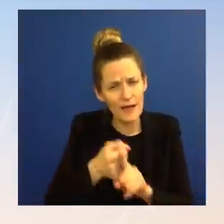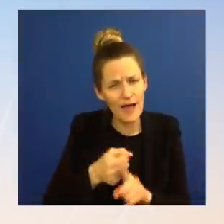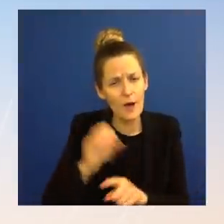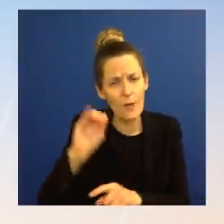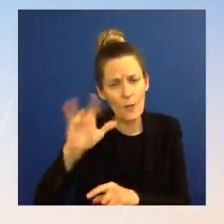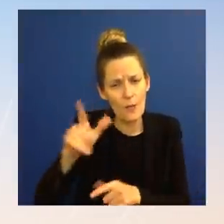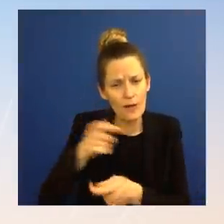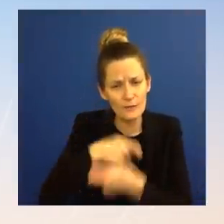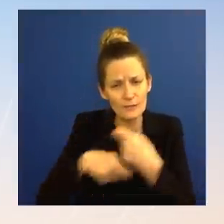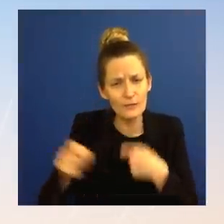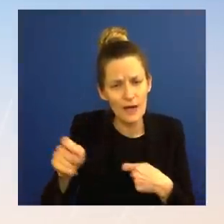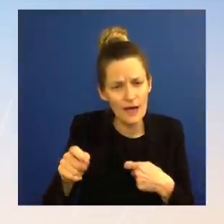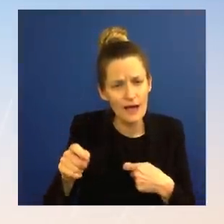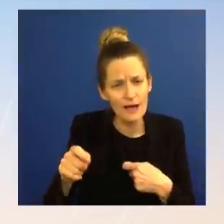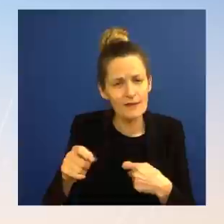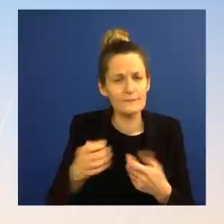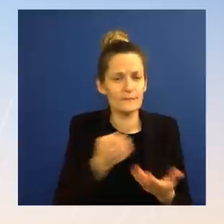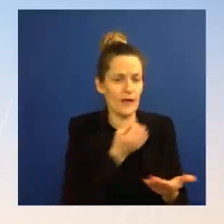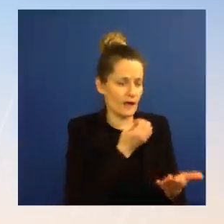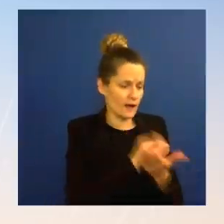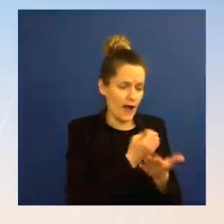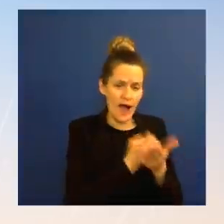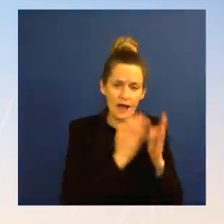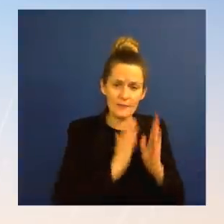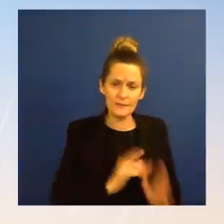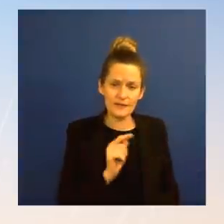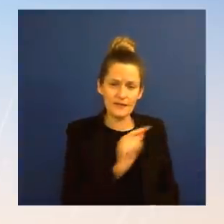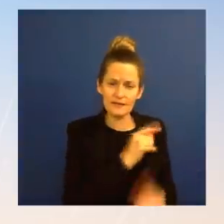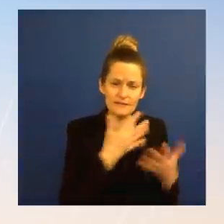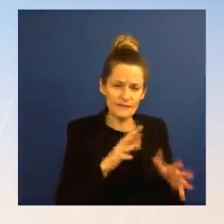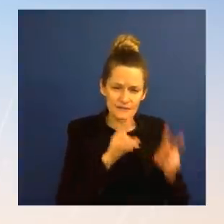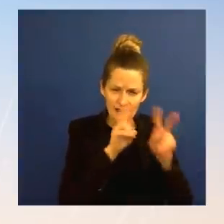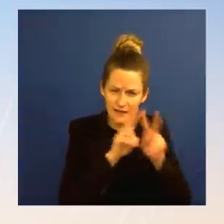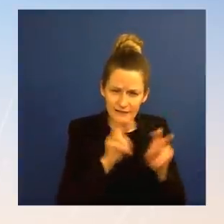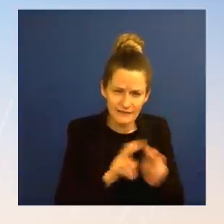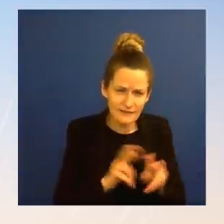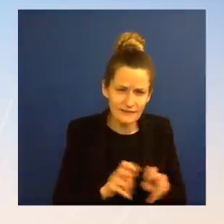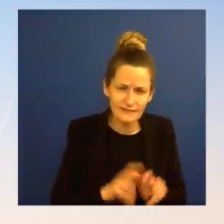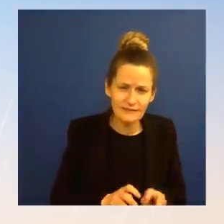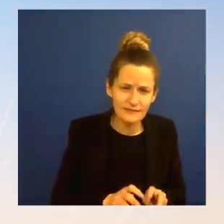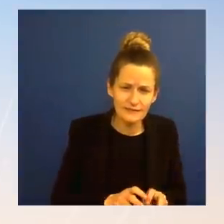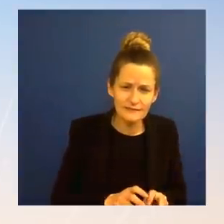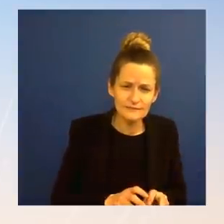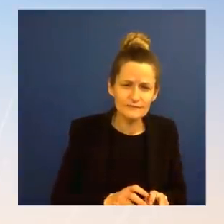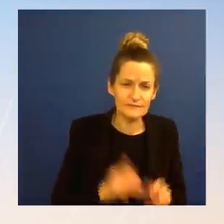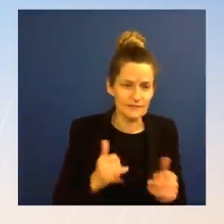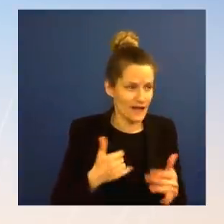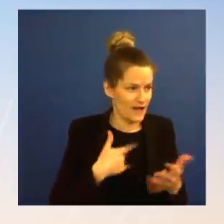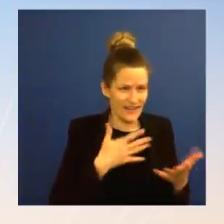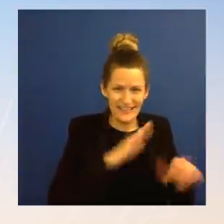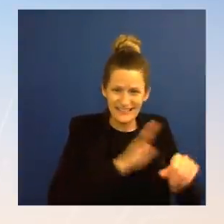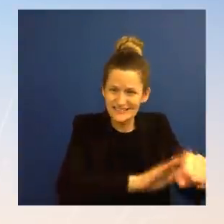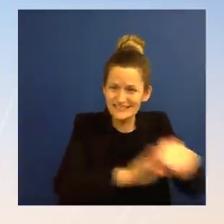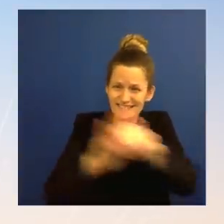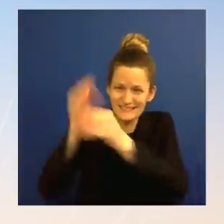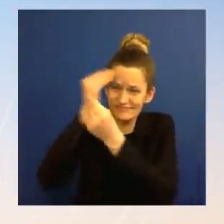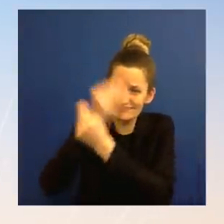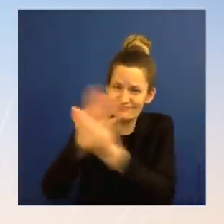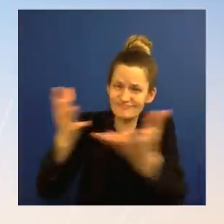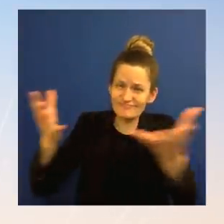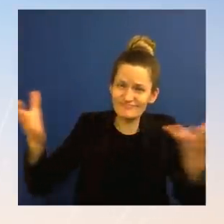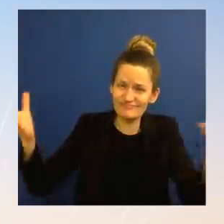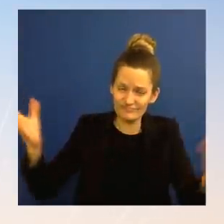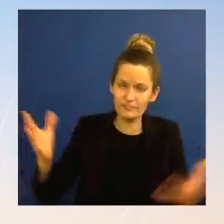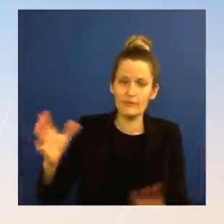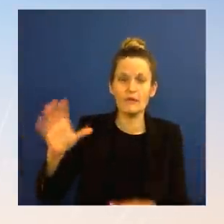conveyed and said publicly that Russia's invasion, Russia's buildup of troops, President Putin's decision to do that very